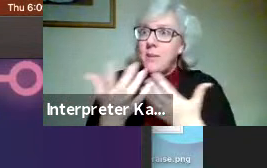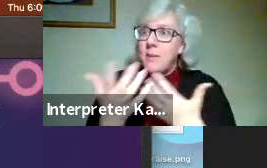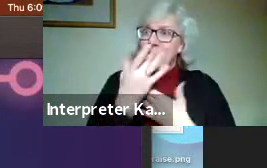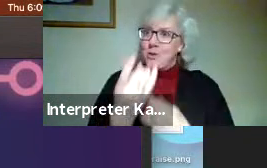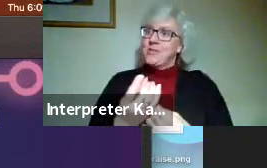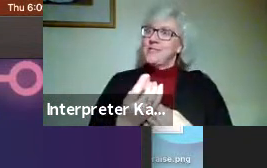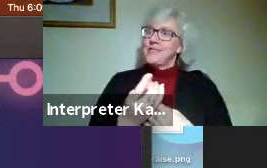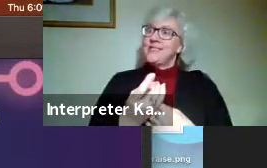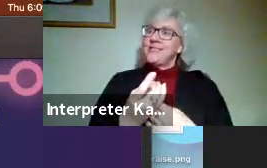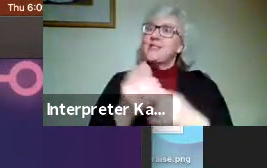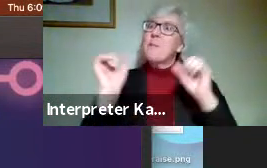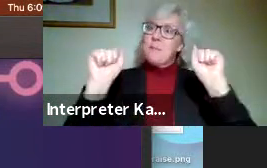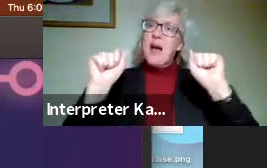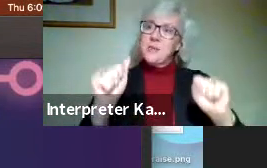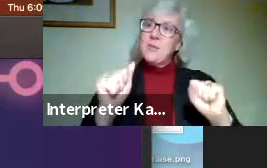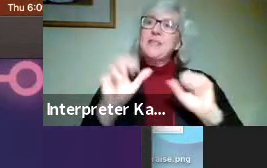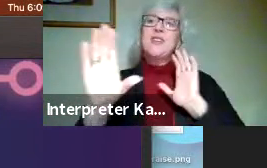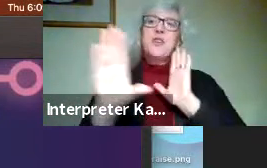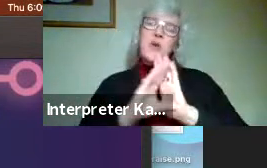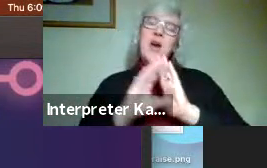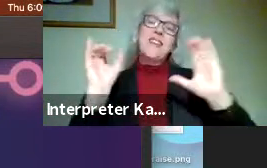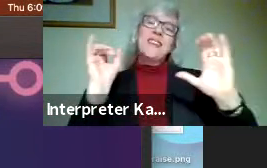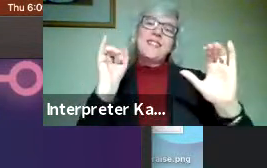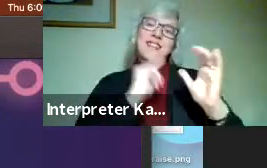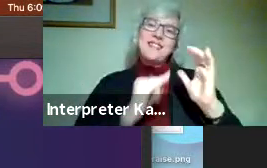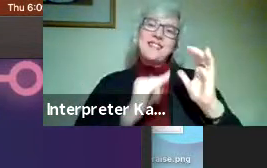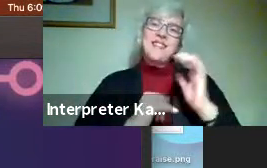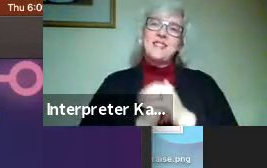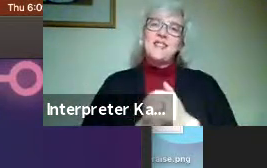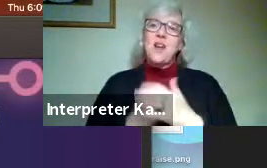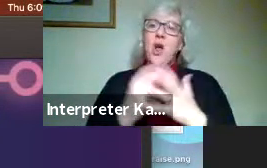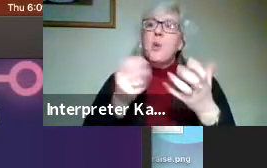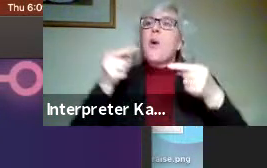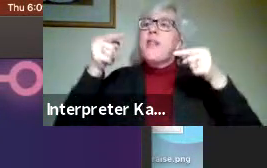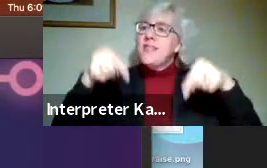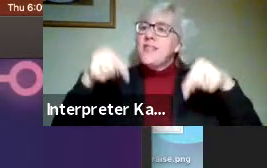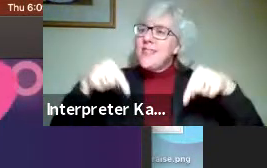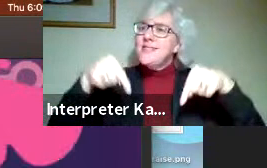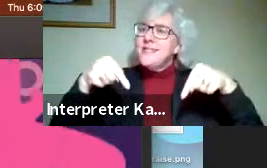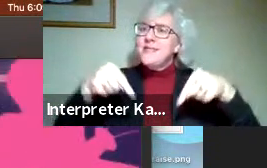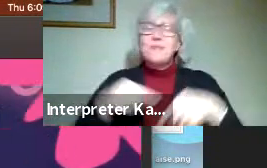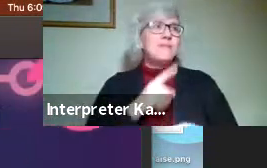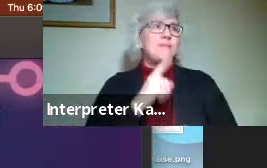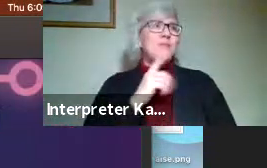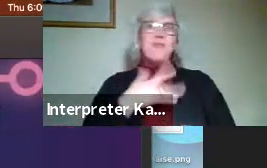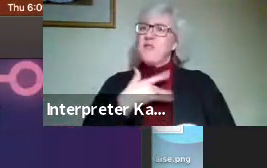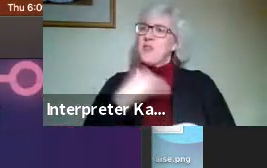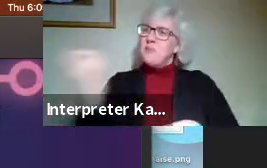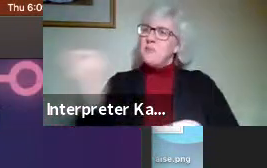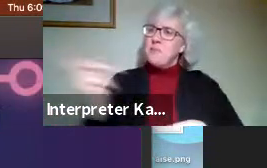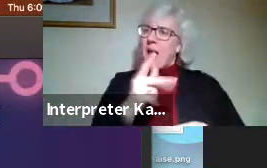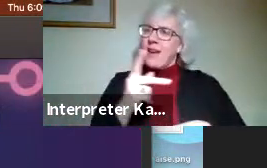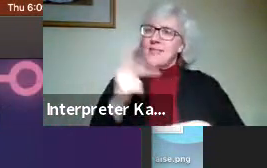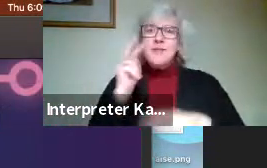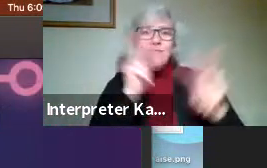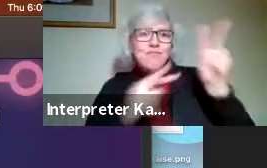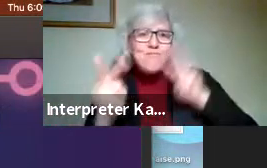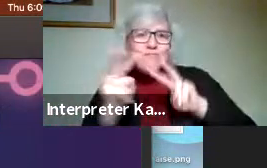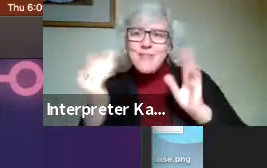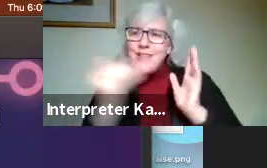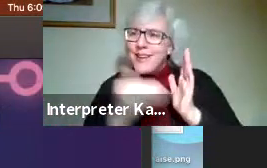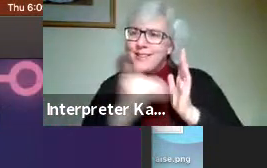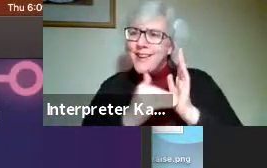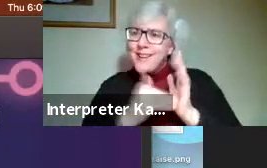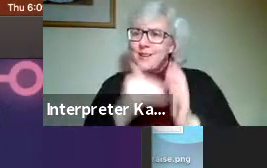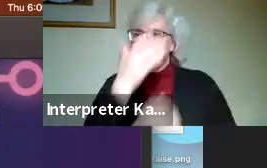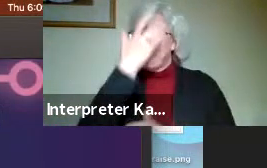too, potentially in graphic design at all. We want this to be something that you feel free to come back to. I